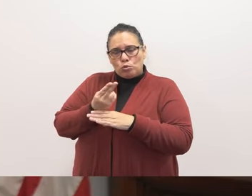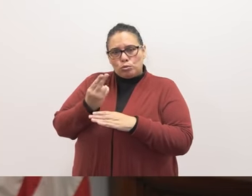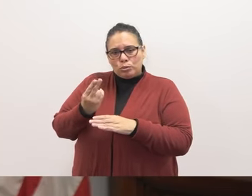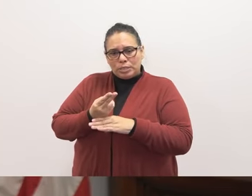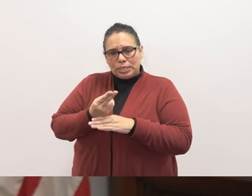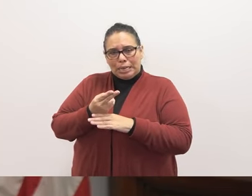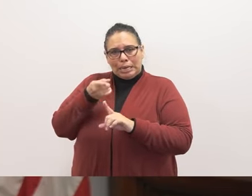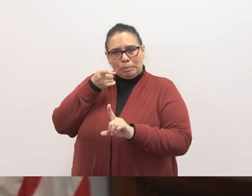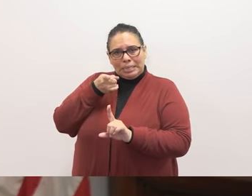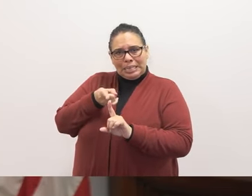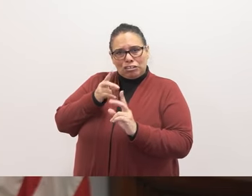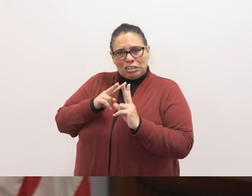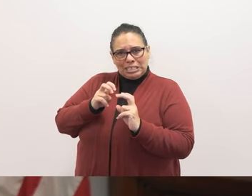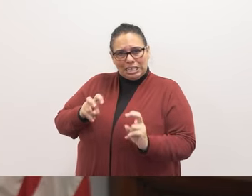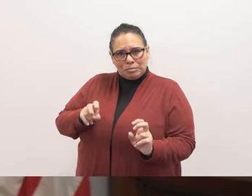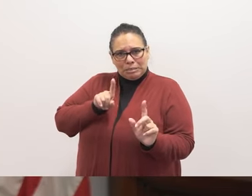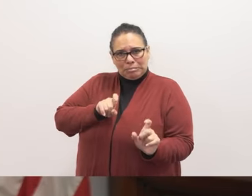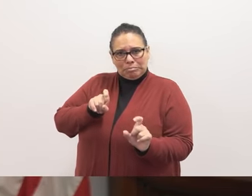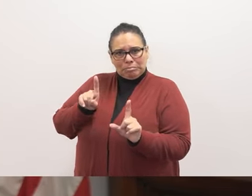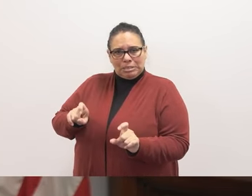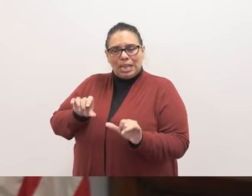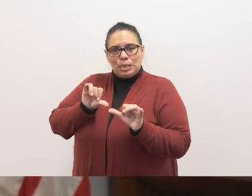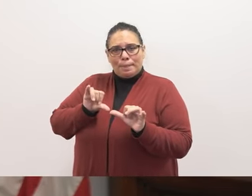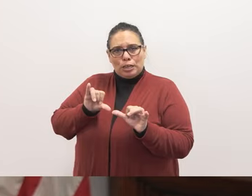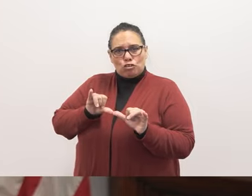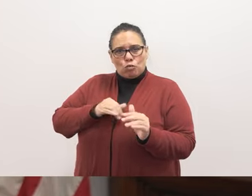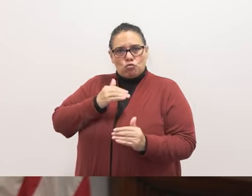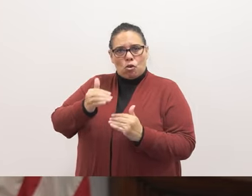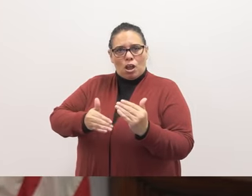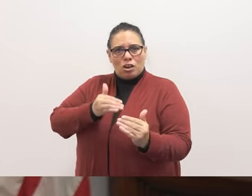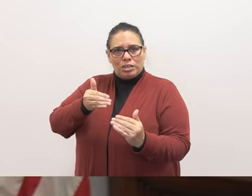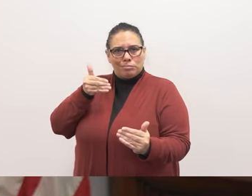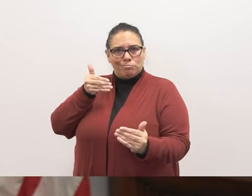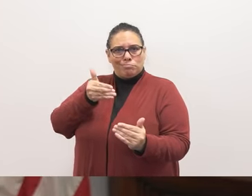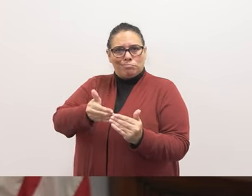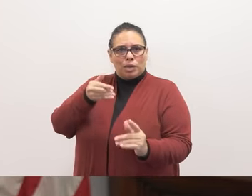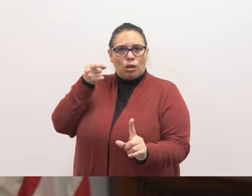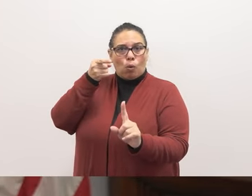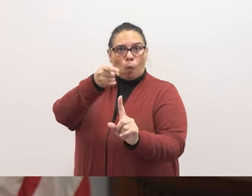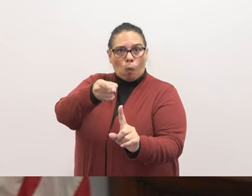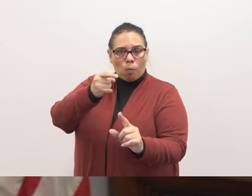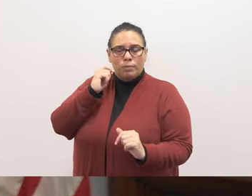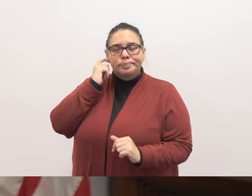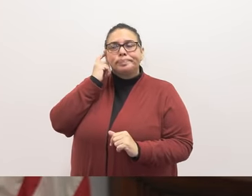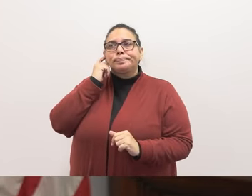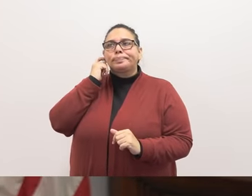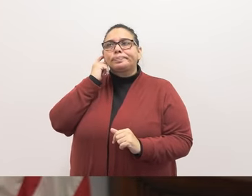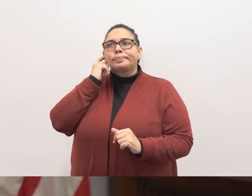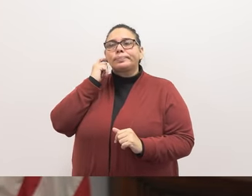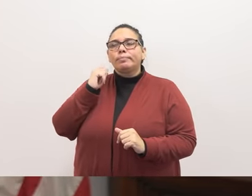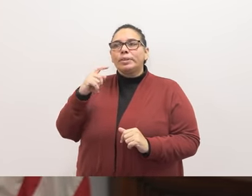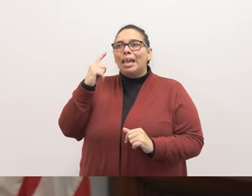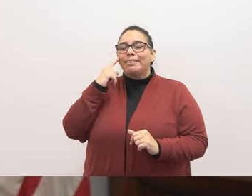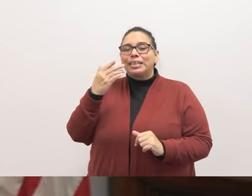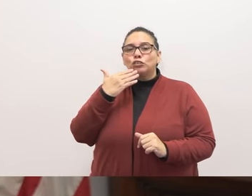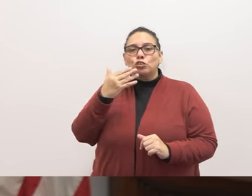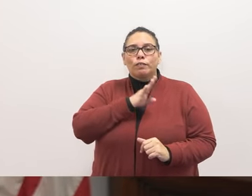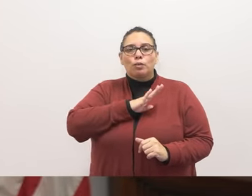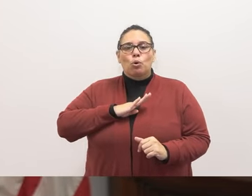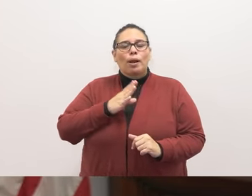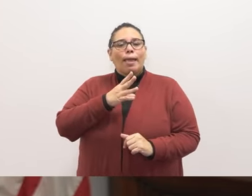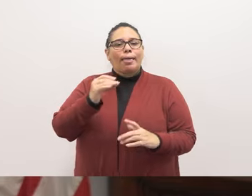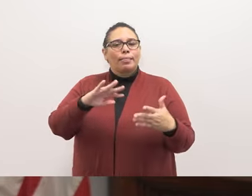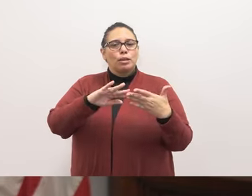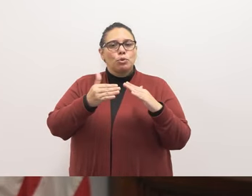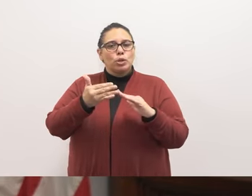particular assessments to measure progress toward our goals. I think it's good for our board, but also for our communities